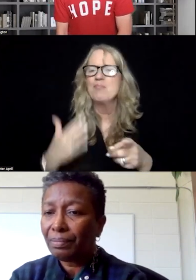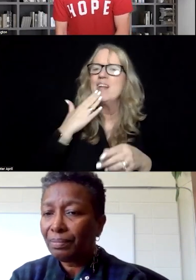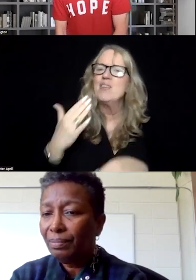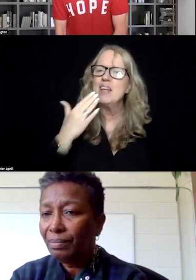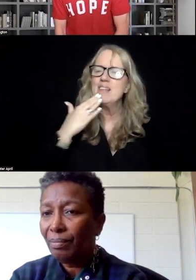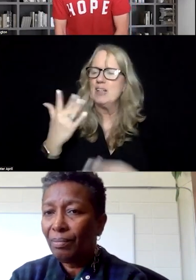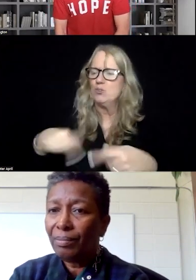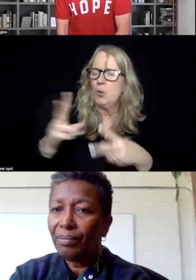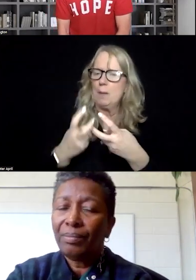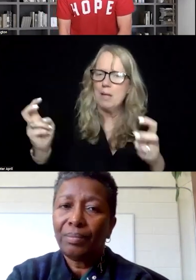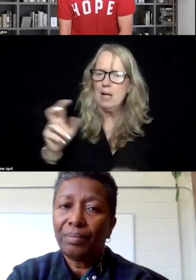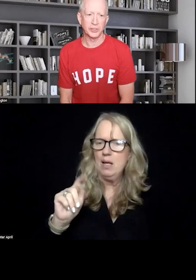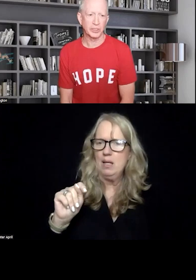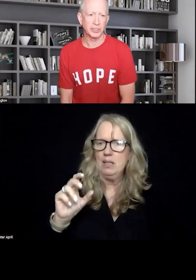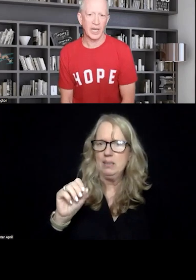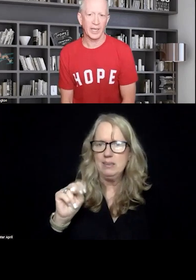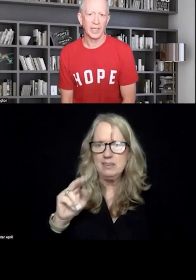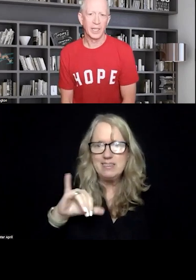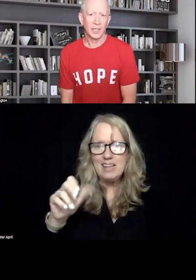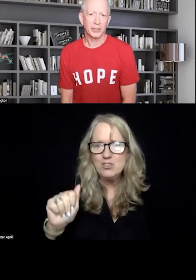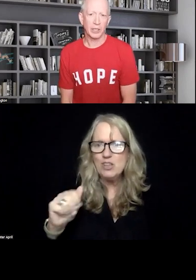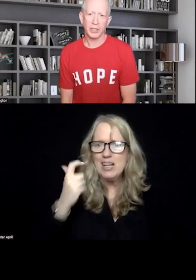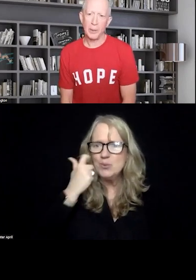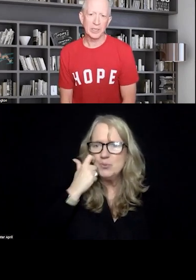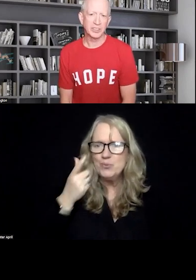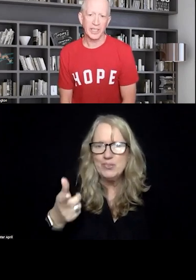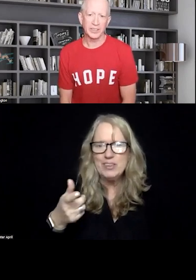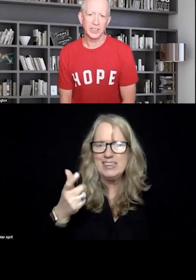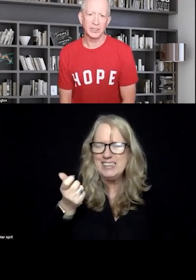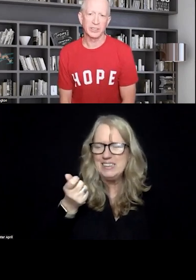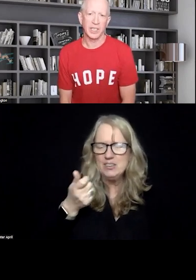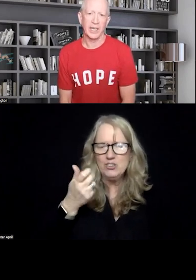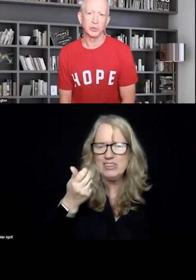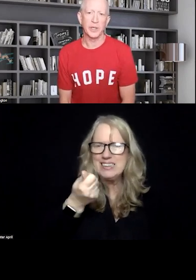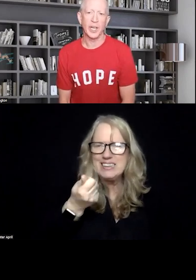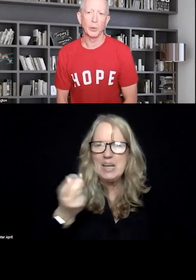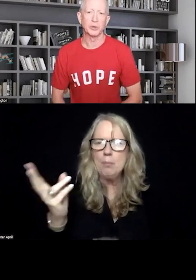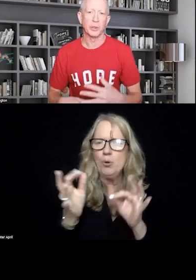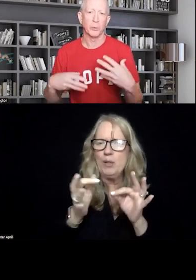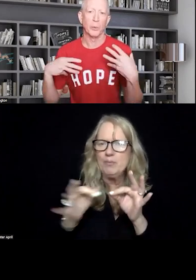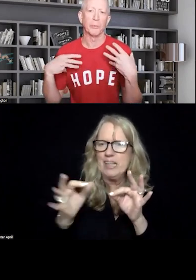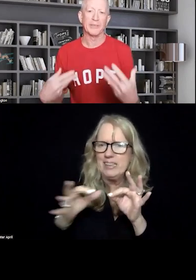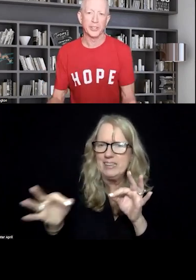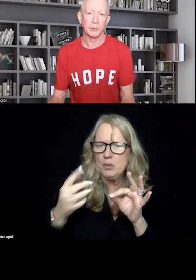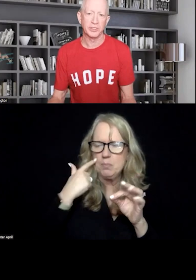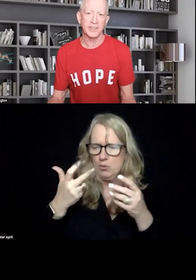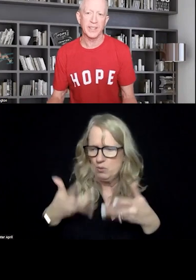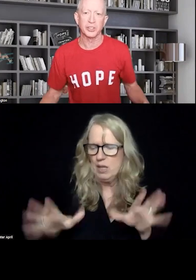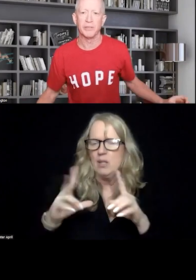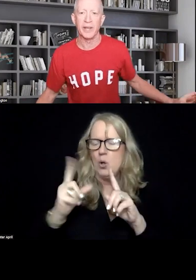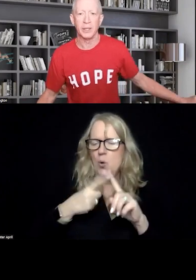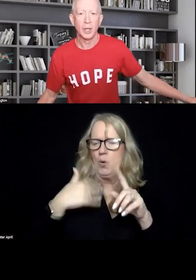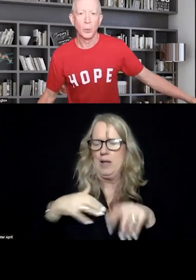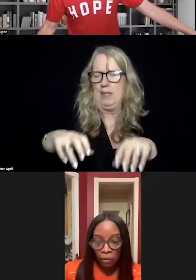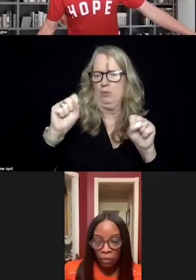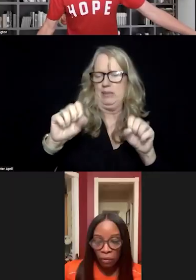panel. And Tonja, just for time, we've just got a couple of sentences, uh, as we go, because we're, what we're about to do is take that